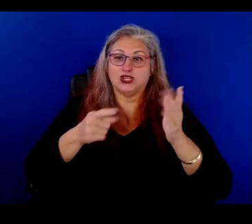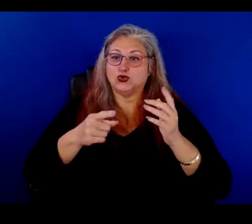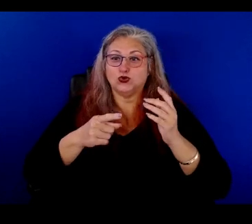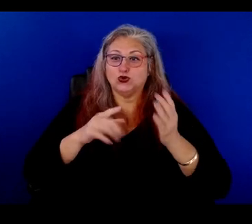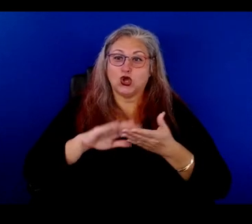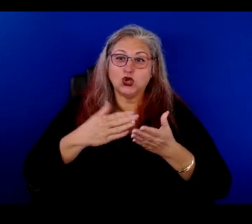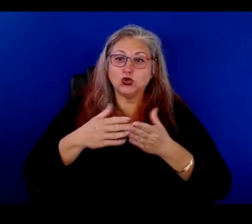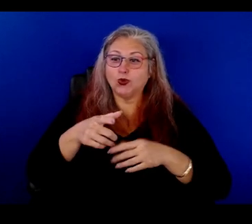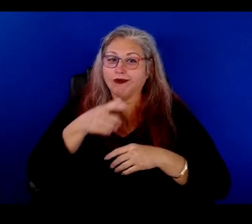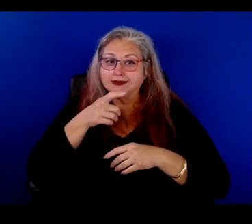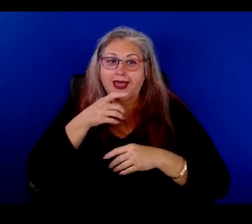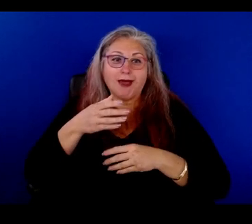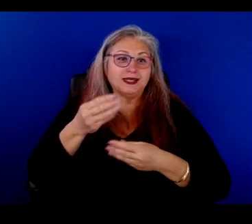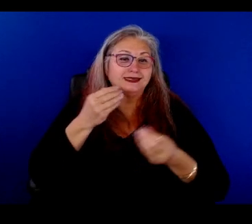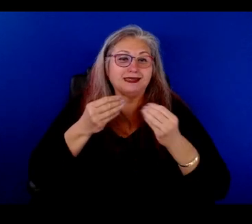might cook you something too.